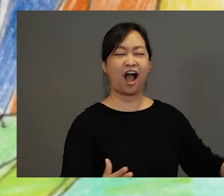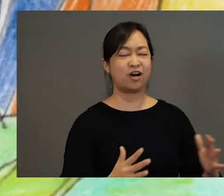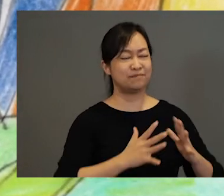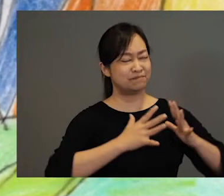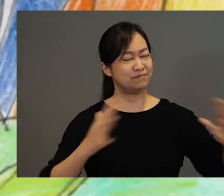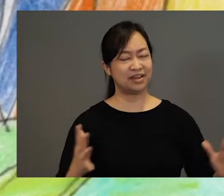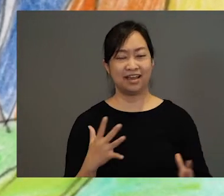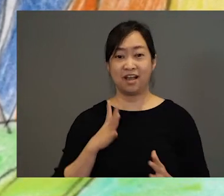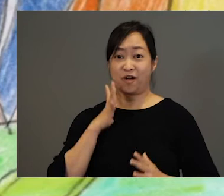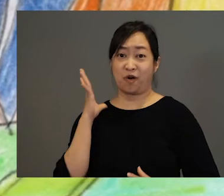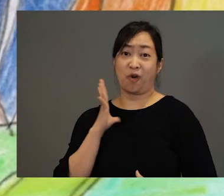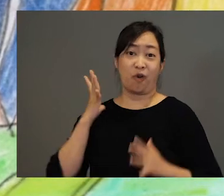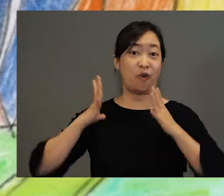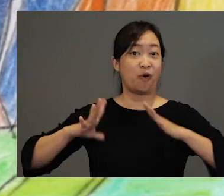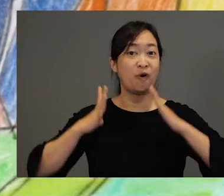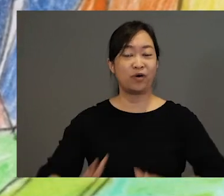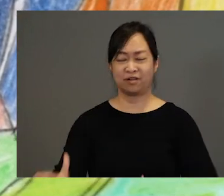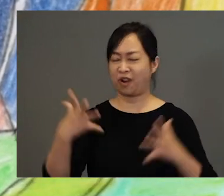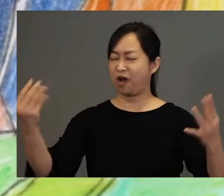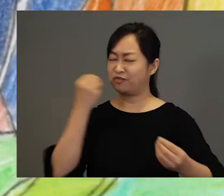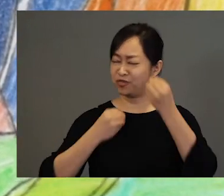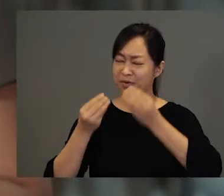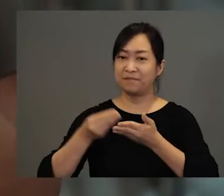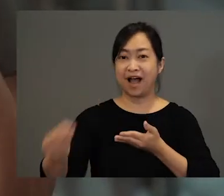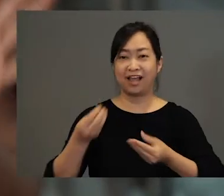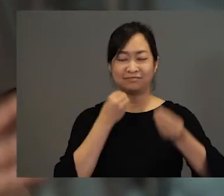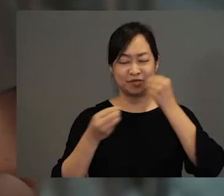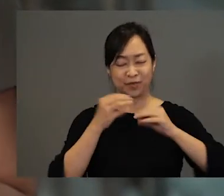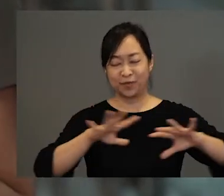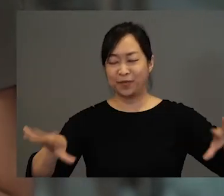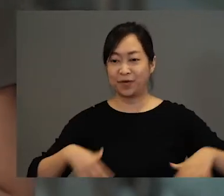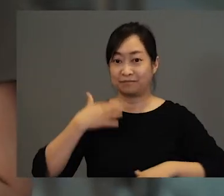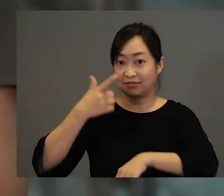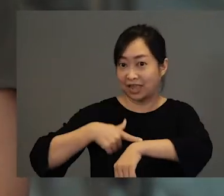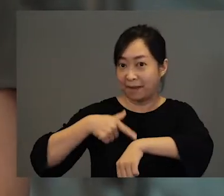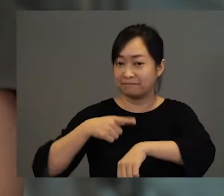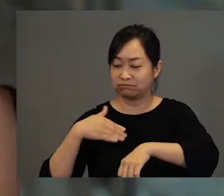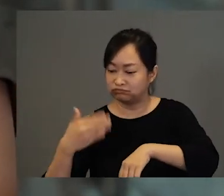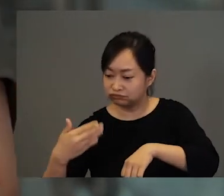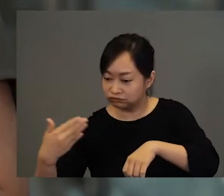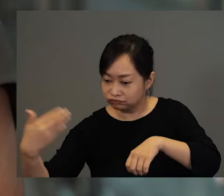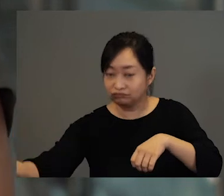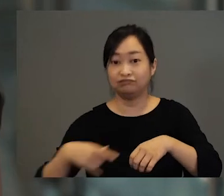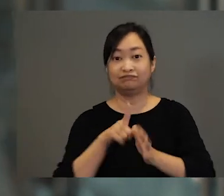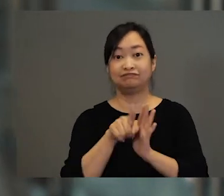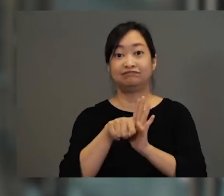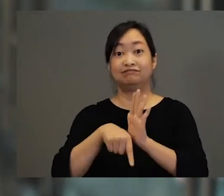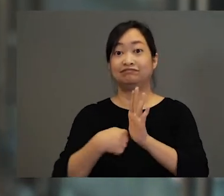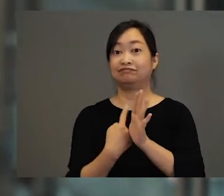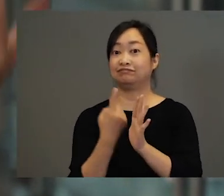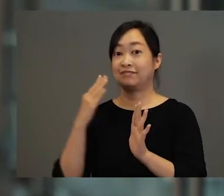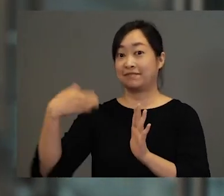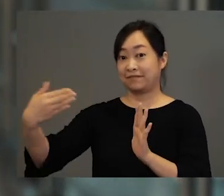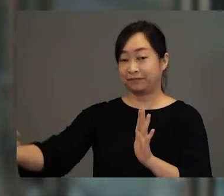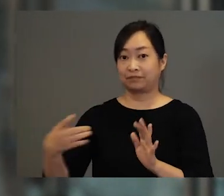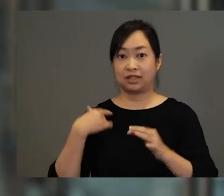fine clothes and lots of delicious food to eat. Now, even more time passed and the little boy, who had